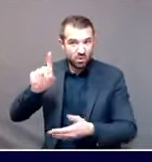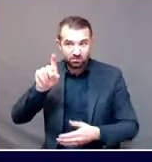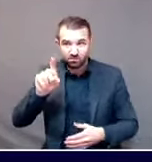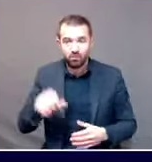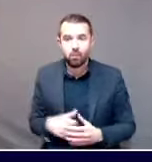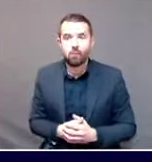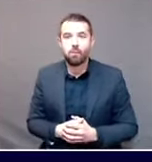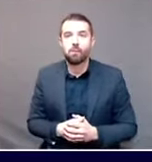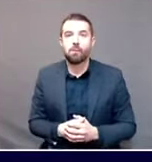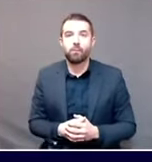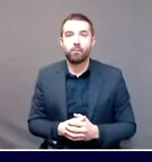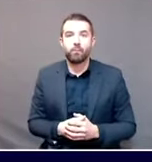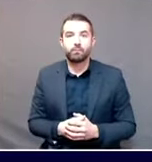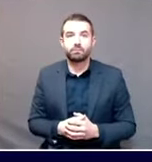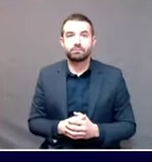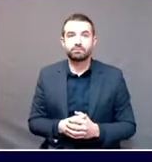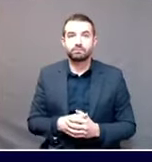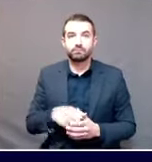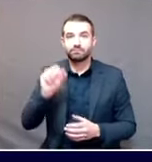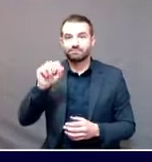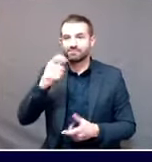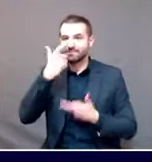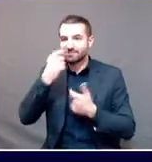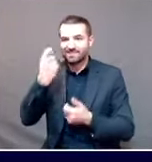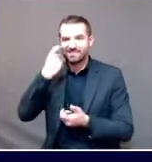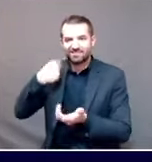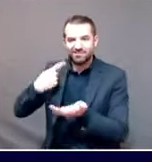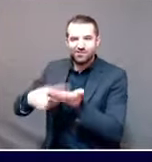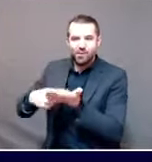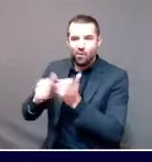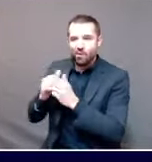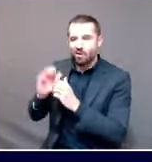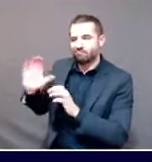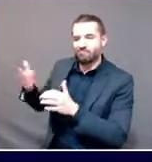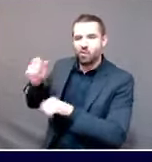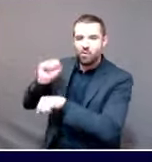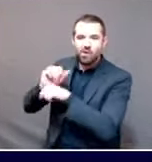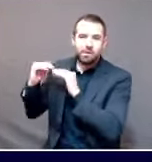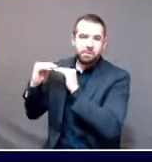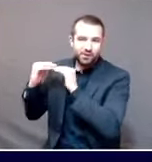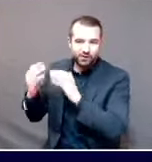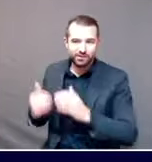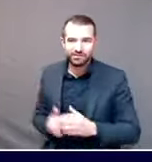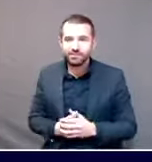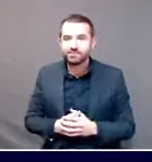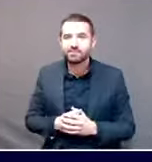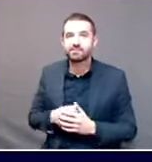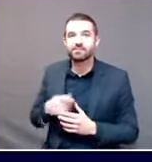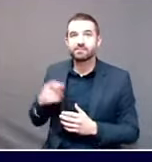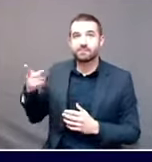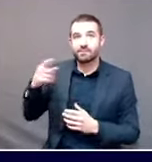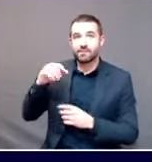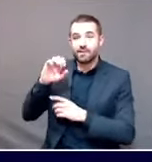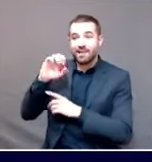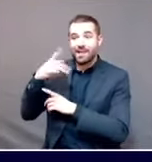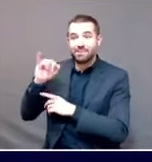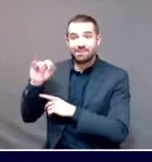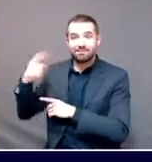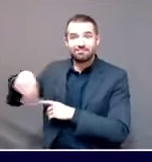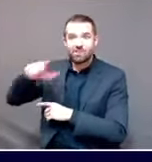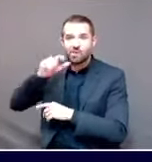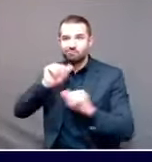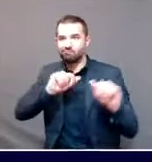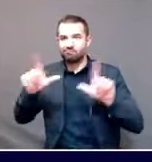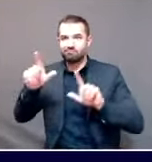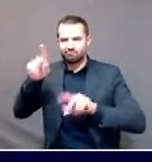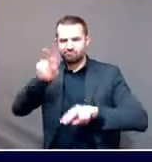colleague of mine as well. The fact one, there's one very important epidemiological fact to bear in mind, John, which is